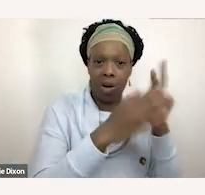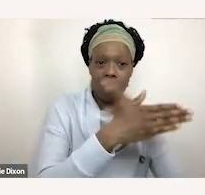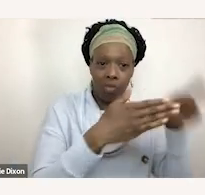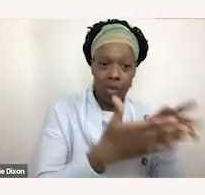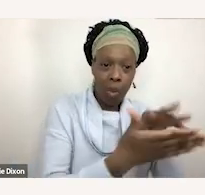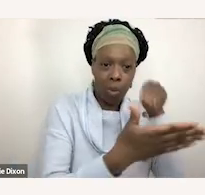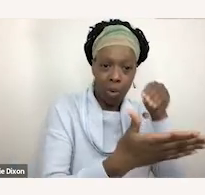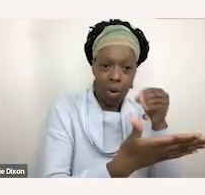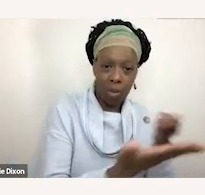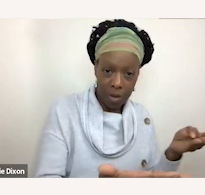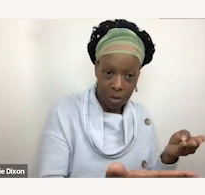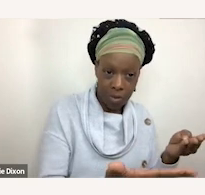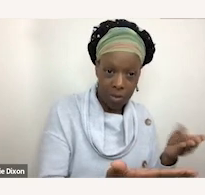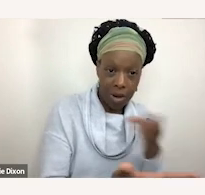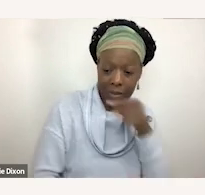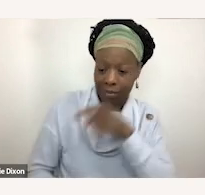modification changes